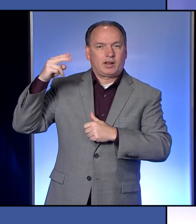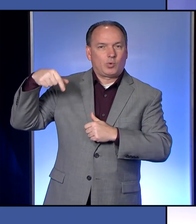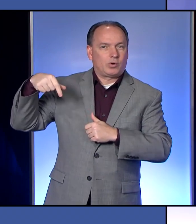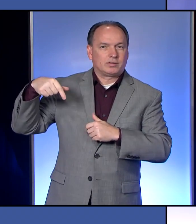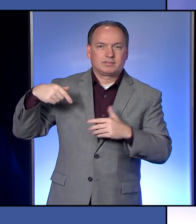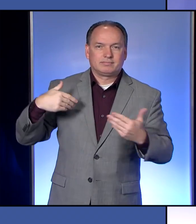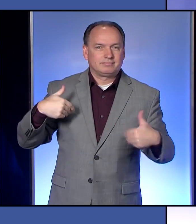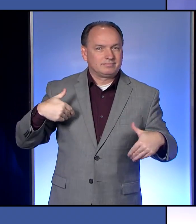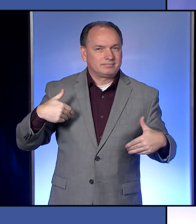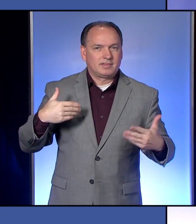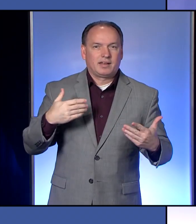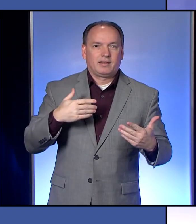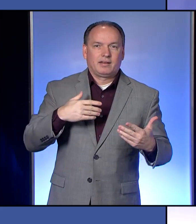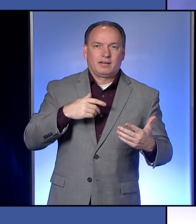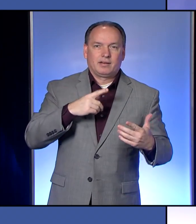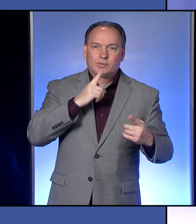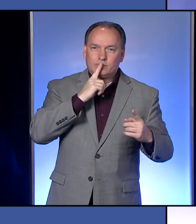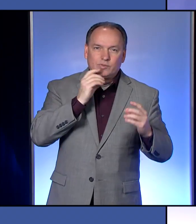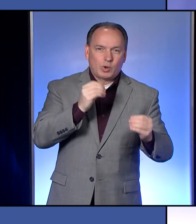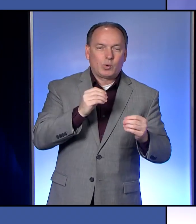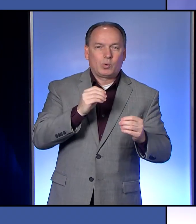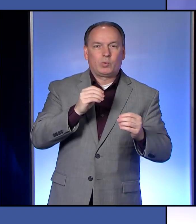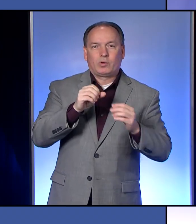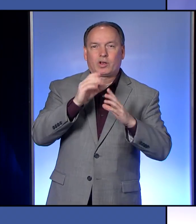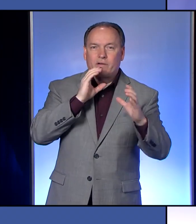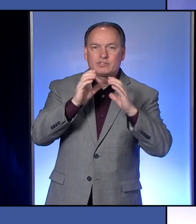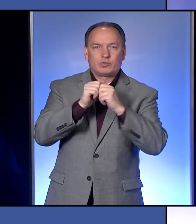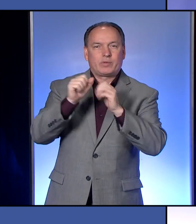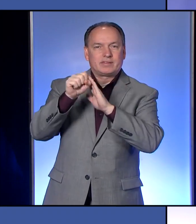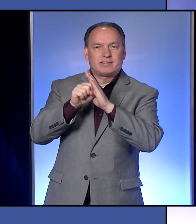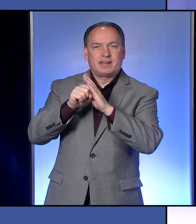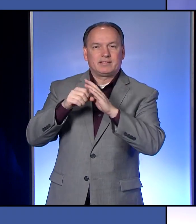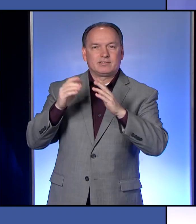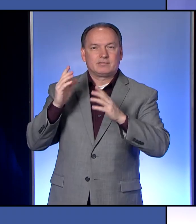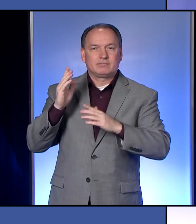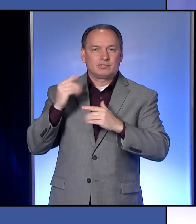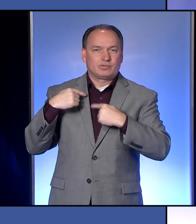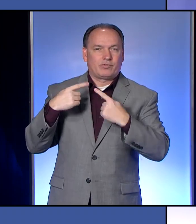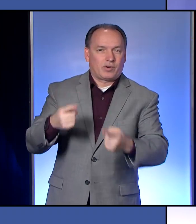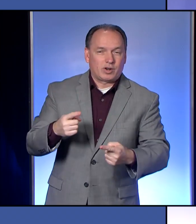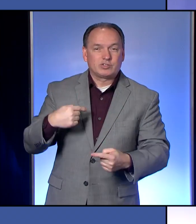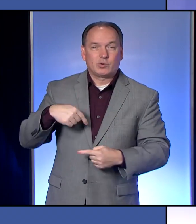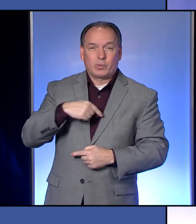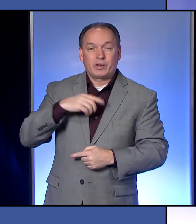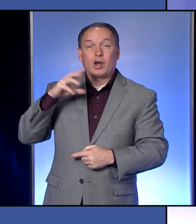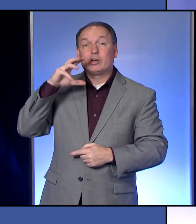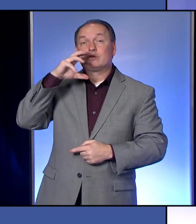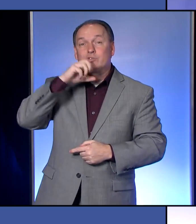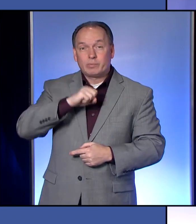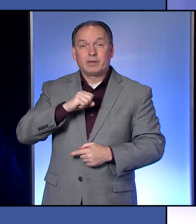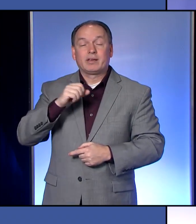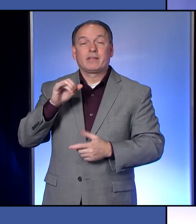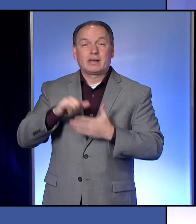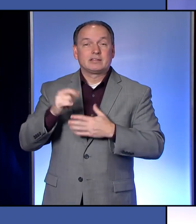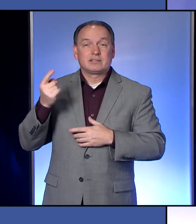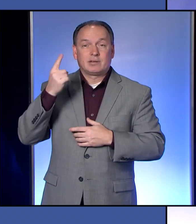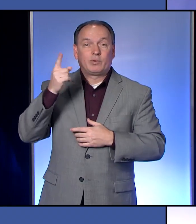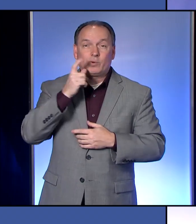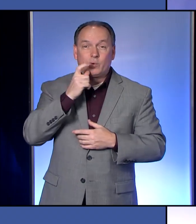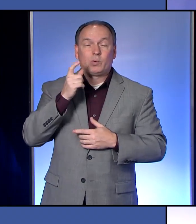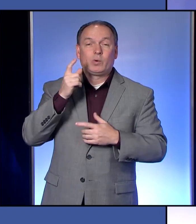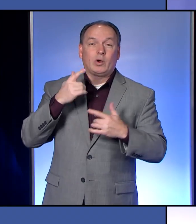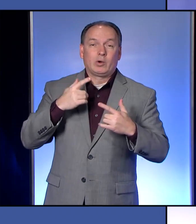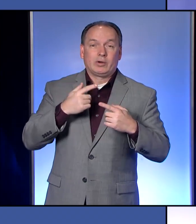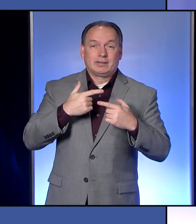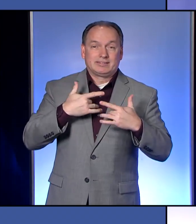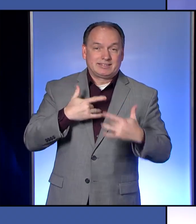And we haven't actually had conversations with the state about this. So, we're assuming that somebody who typically